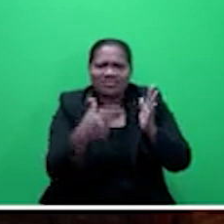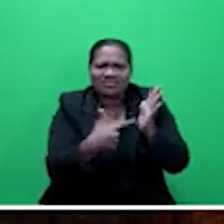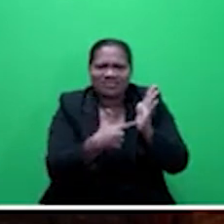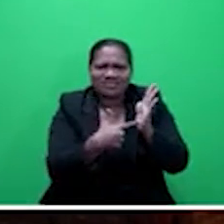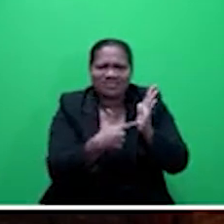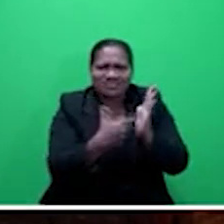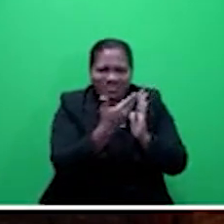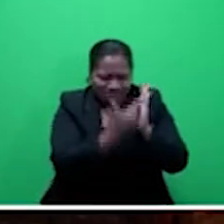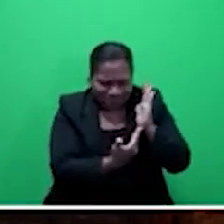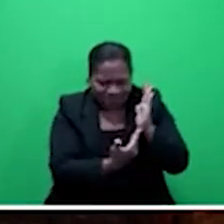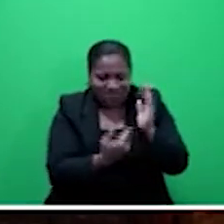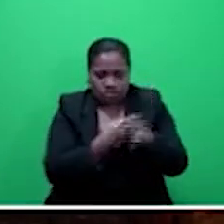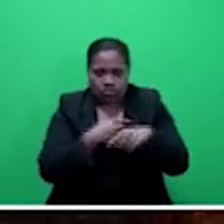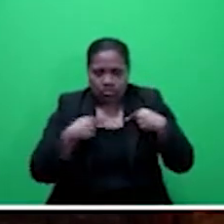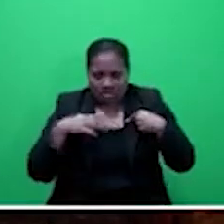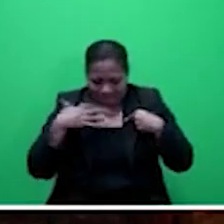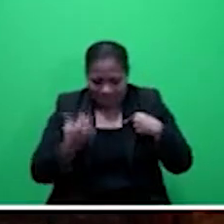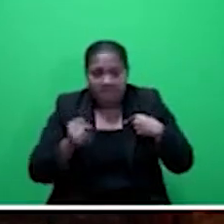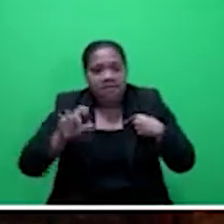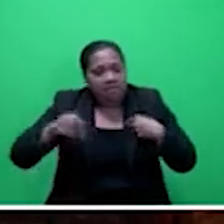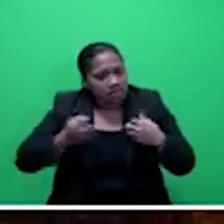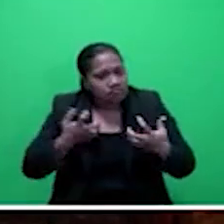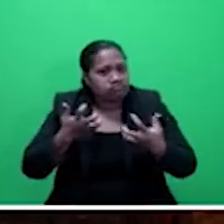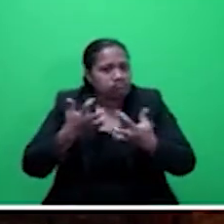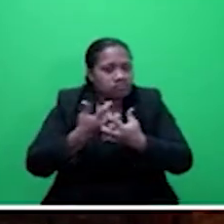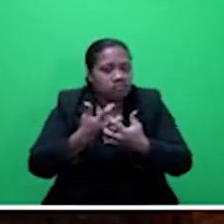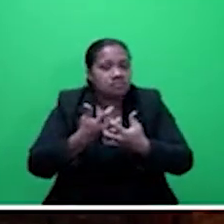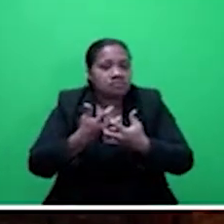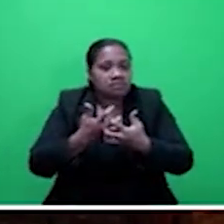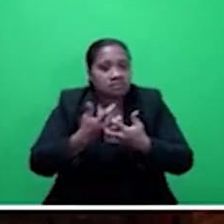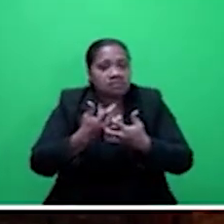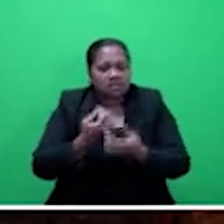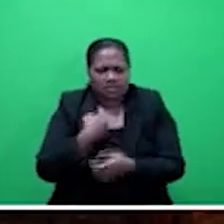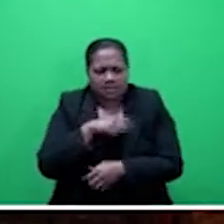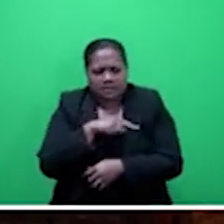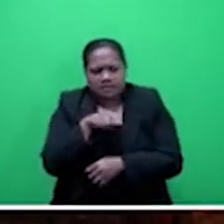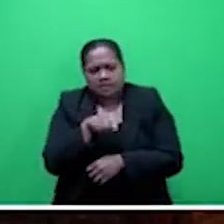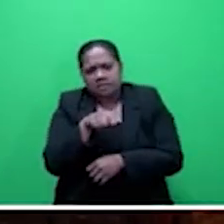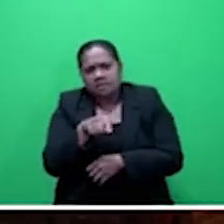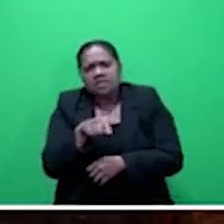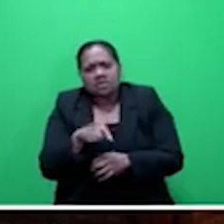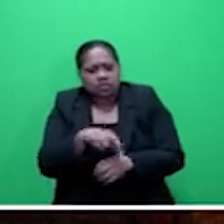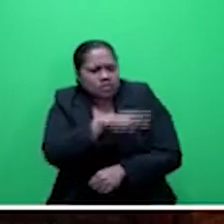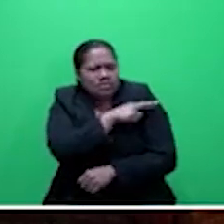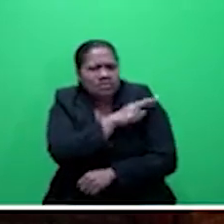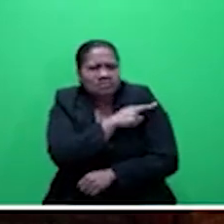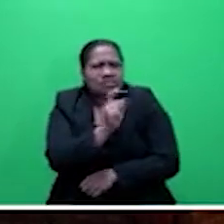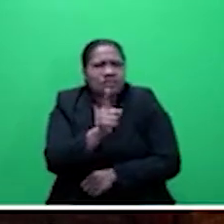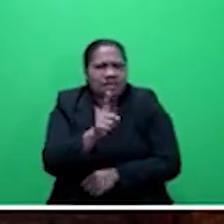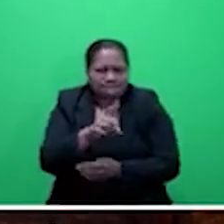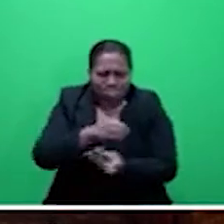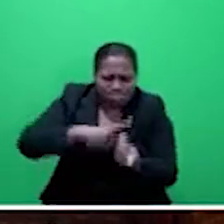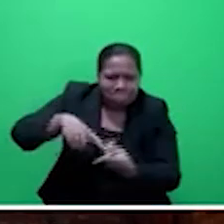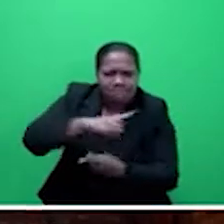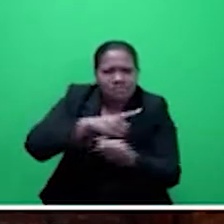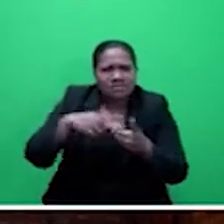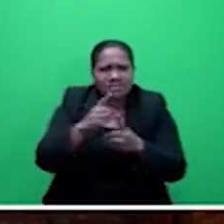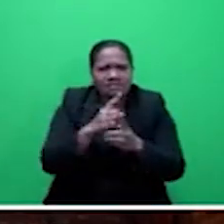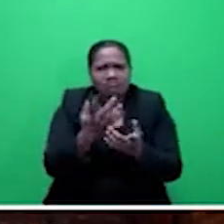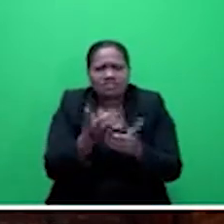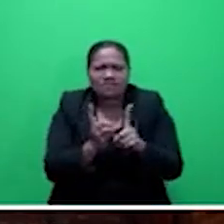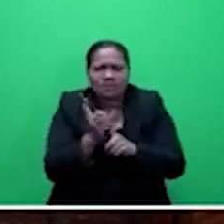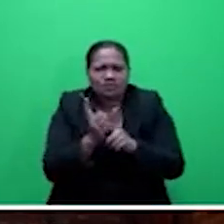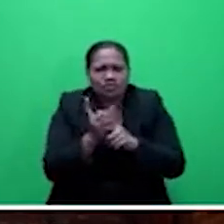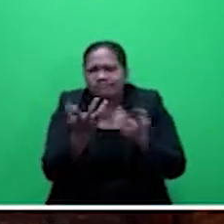one, let me, as Minister responsible for disaster management and rural development, also